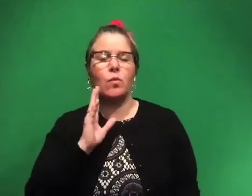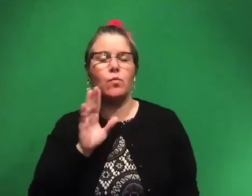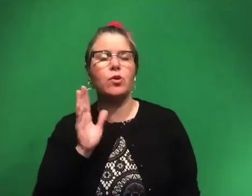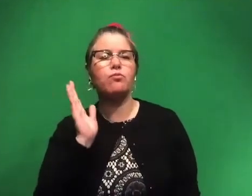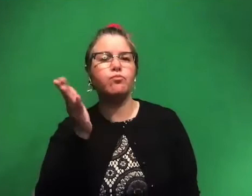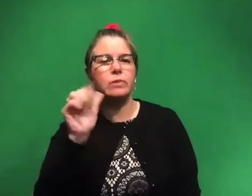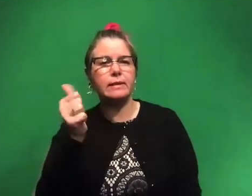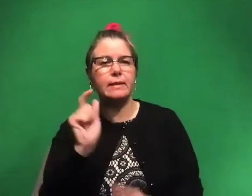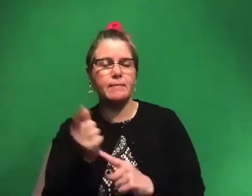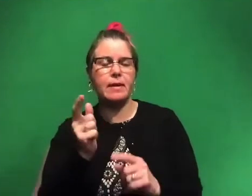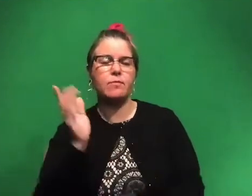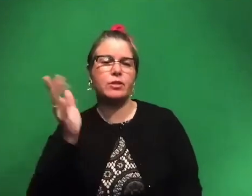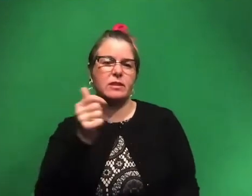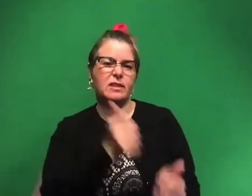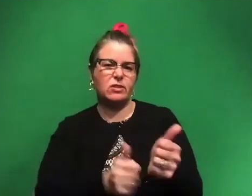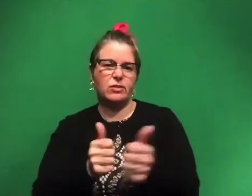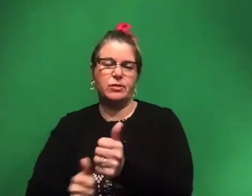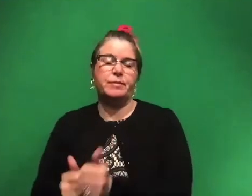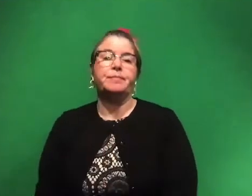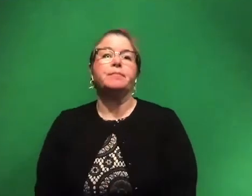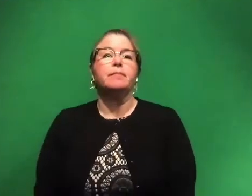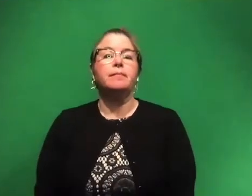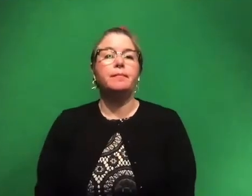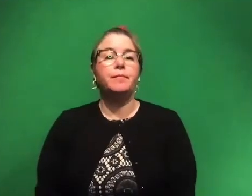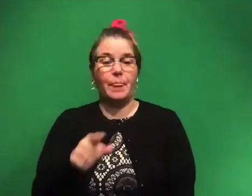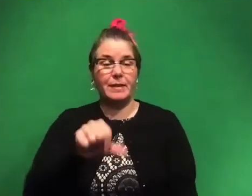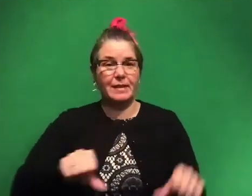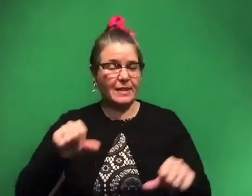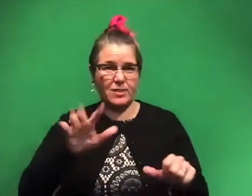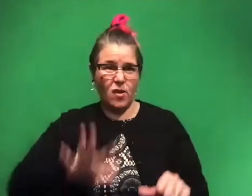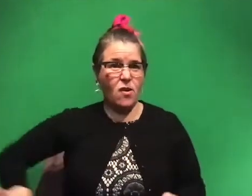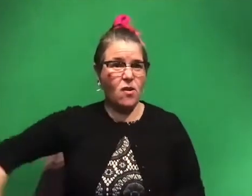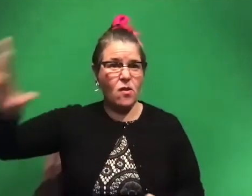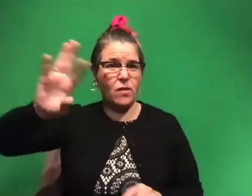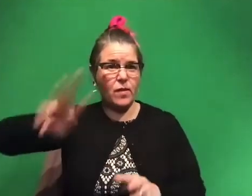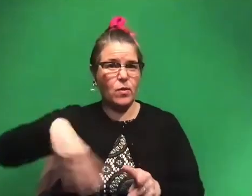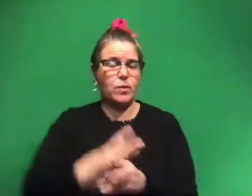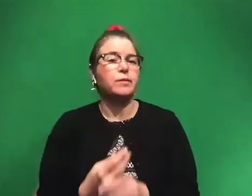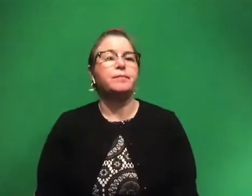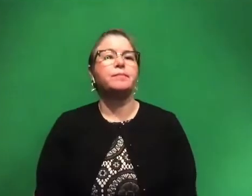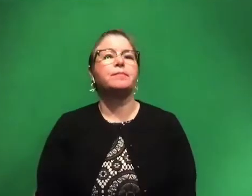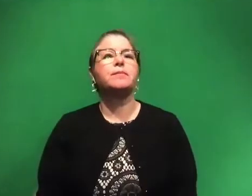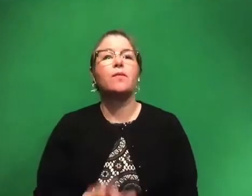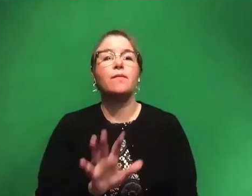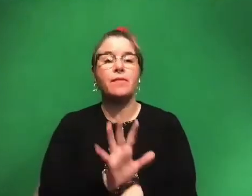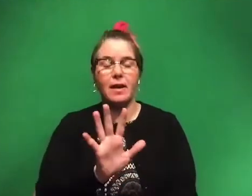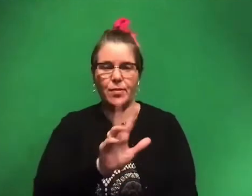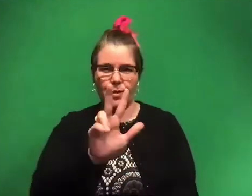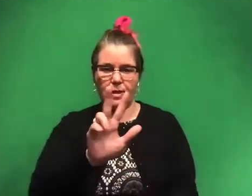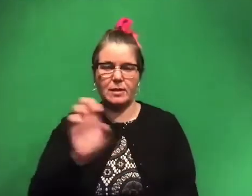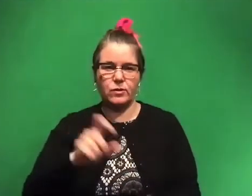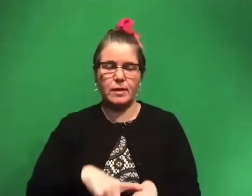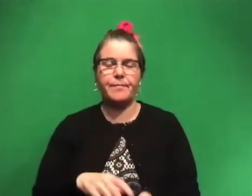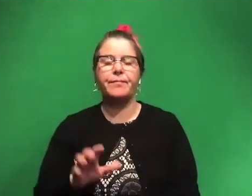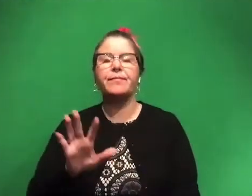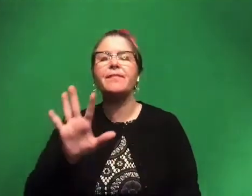presentations each. So the first, these scientists were from all over the world. So we're doing five at 3 p.m. and five at 8